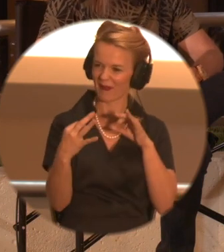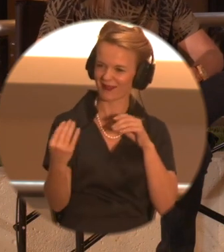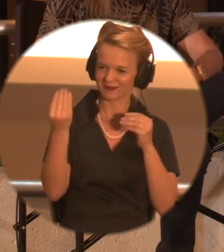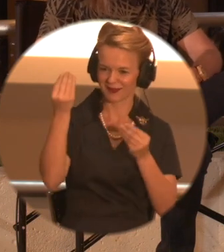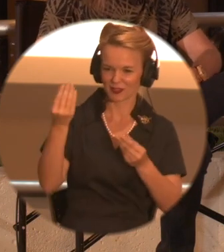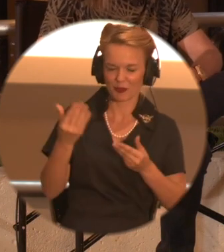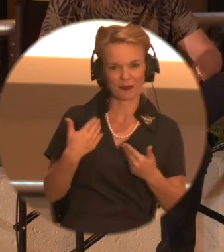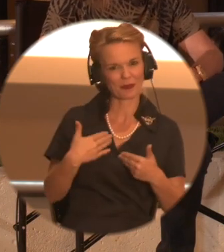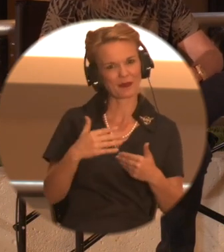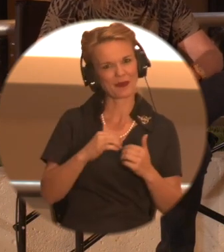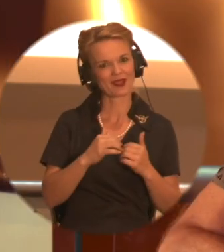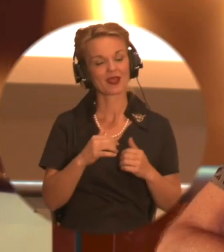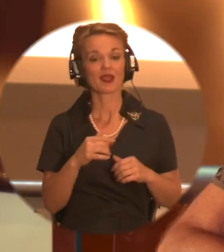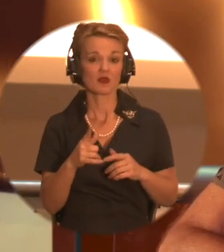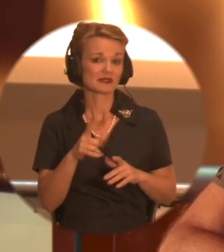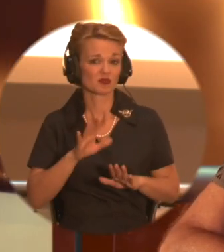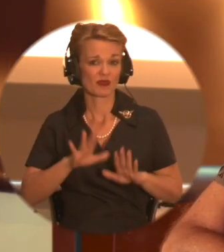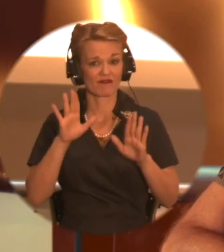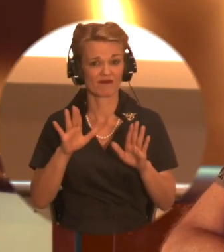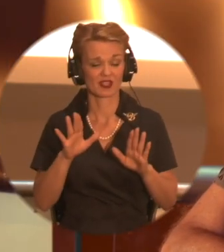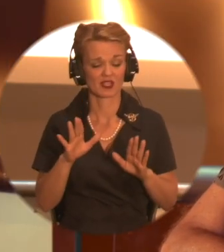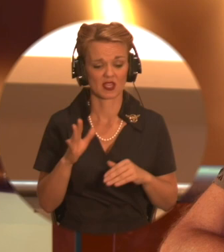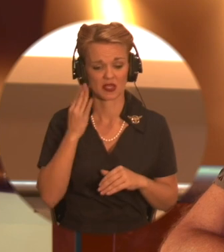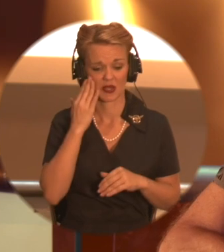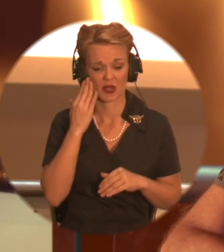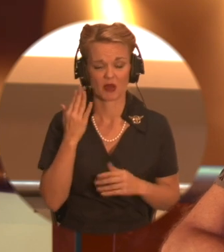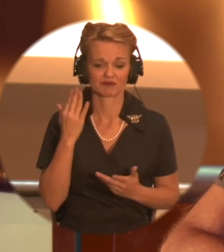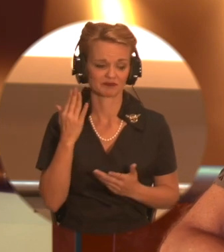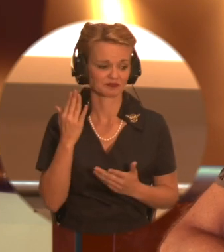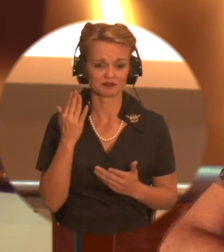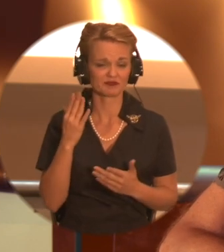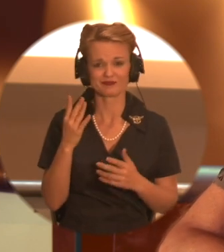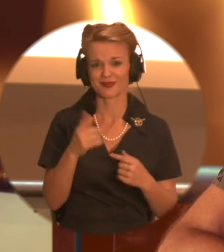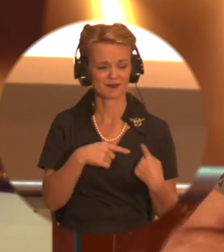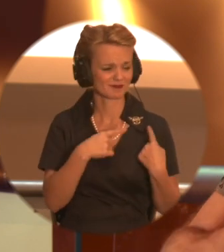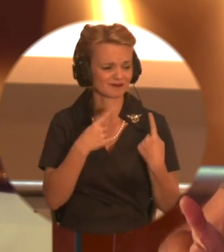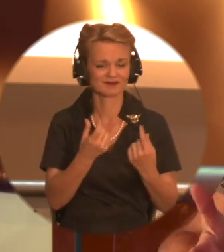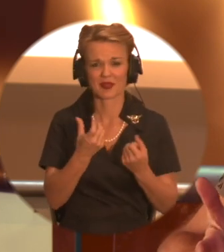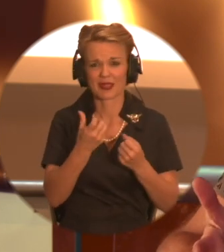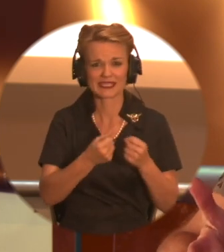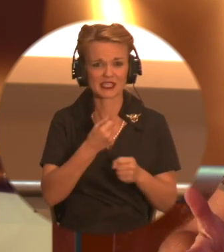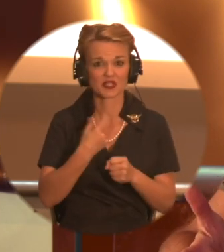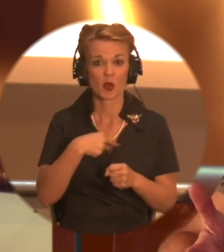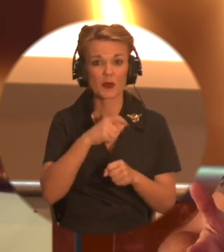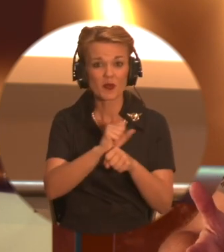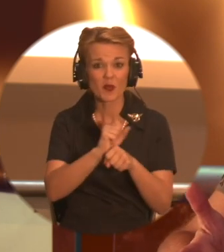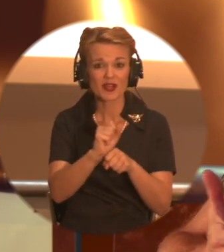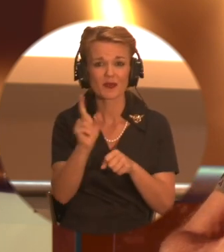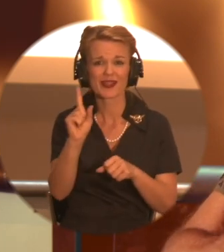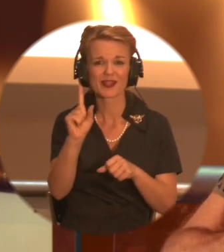necessarily get? Well, it's terrific. When we have done all of our work over the years, we're in a studio and